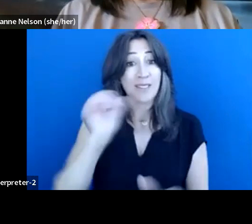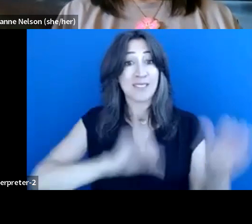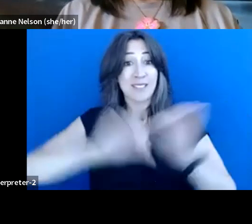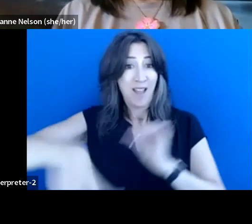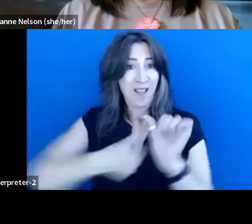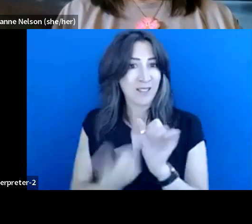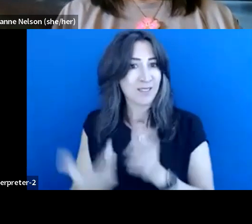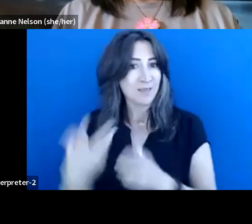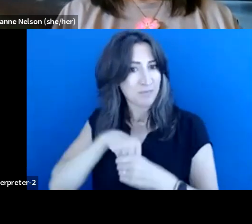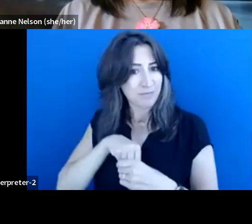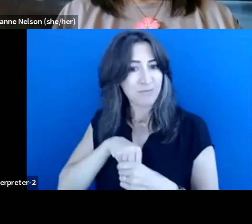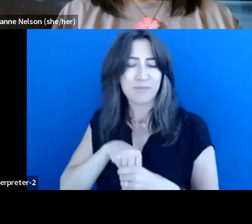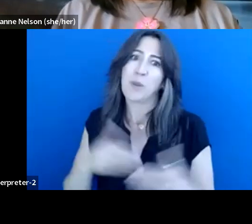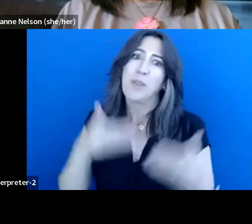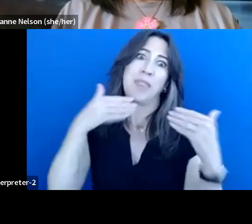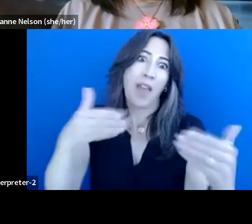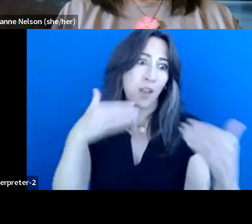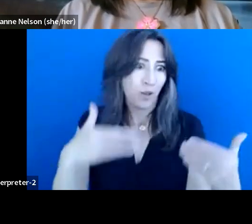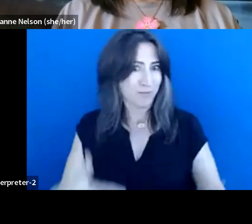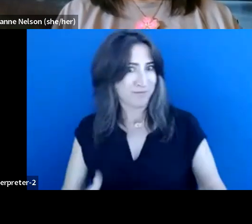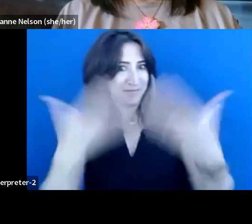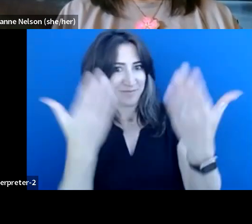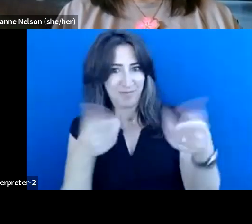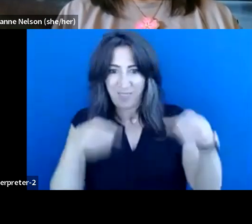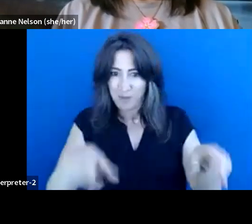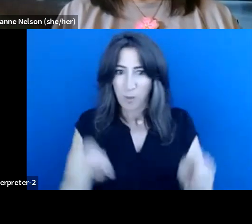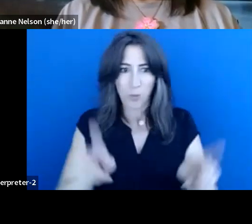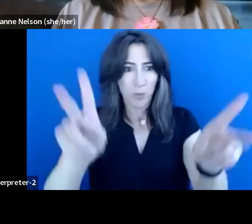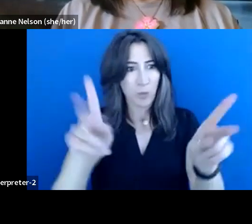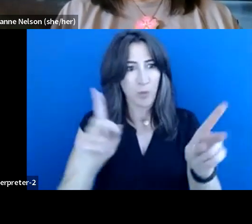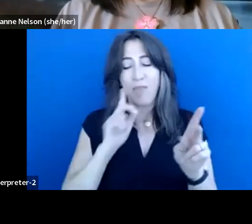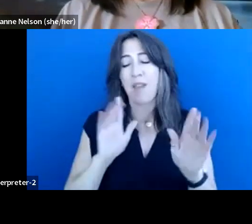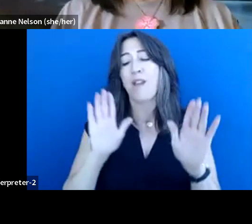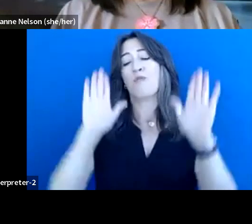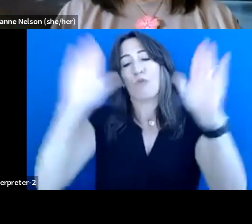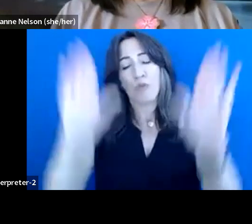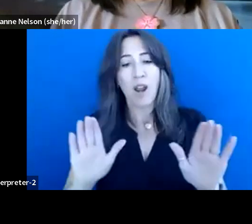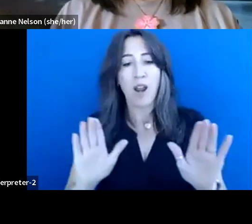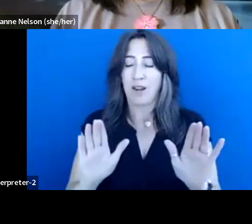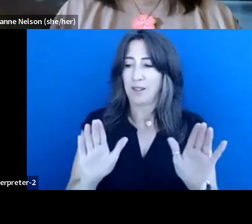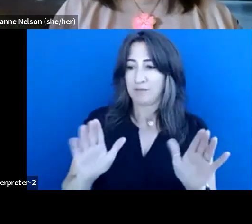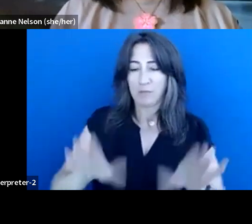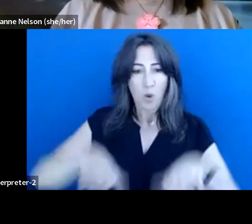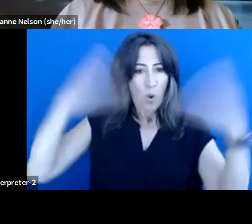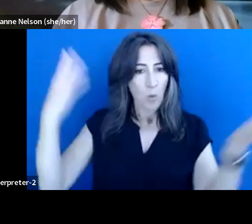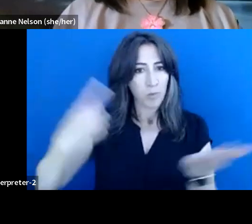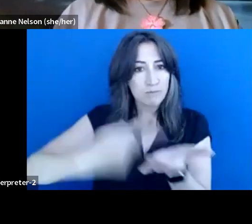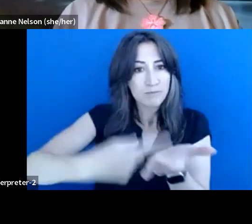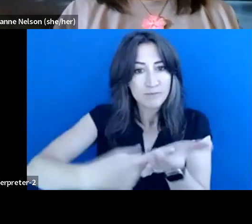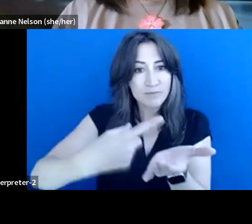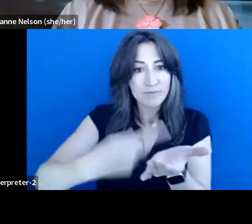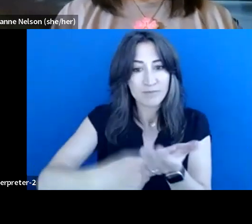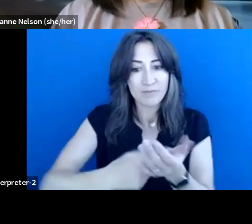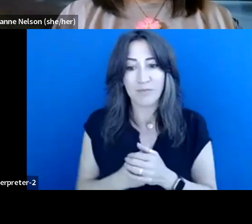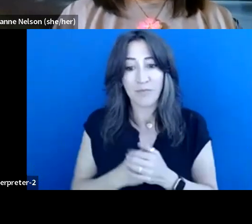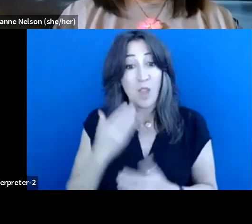thank you for bringing this topic up. I think it's just such an excellent way to have a good conversation. And I know that, you know, one